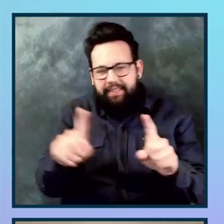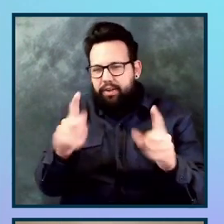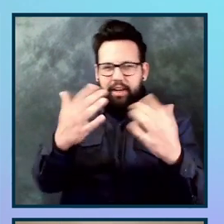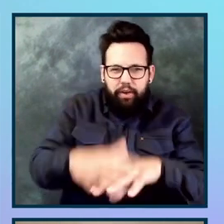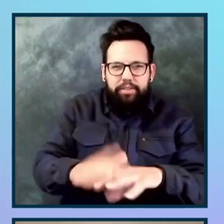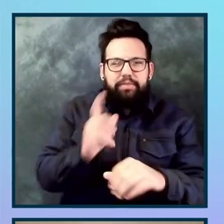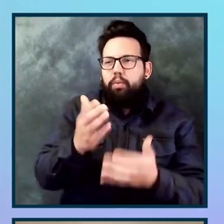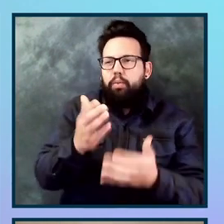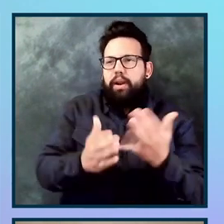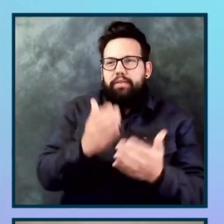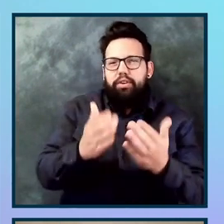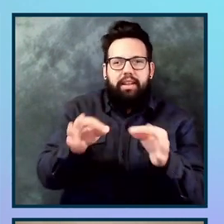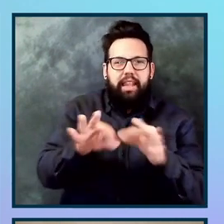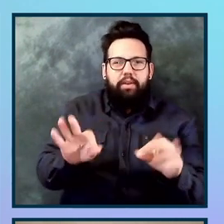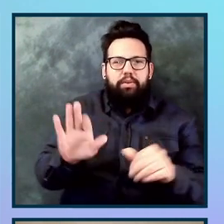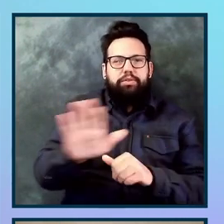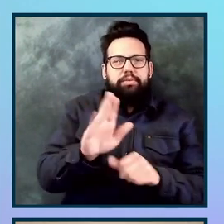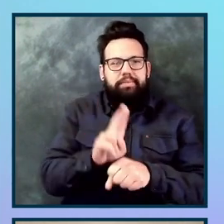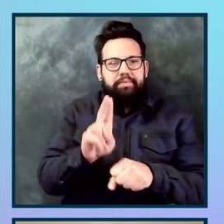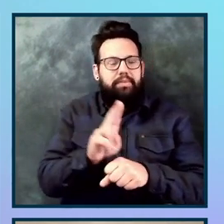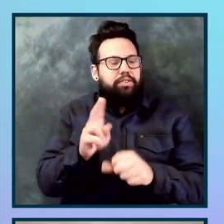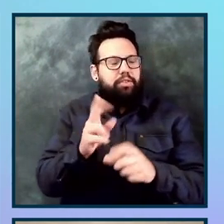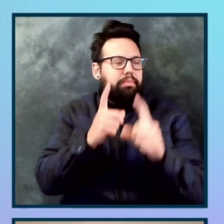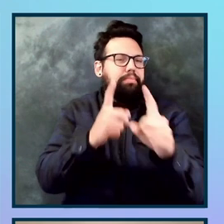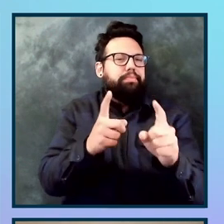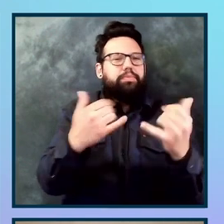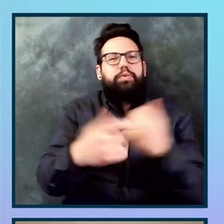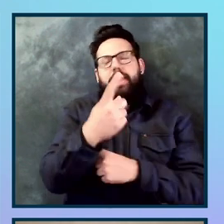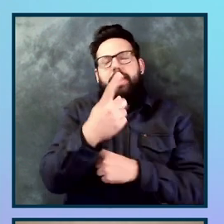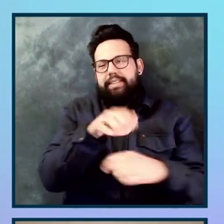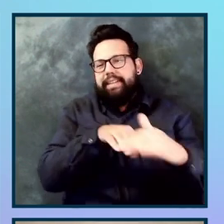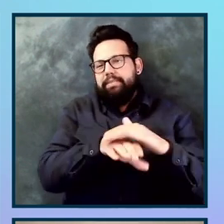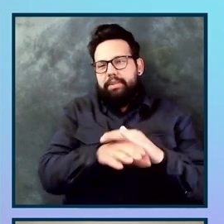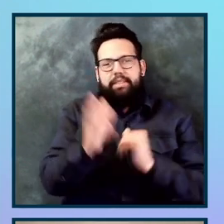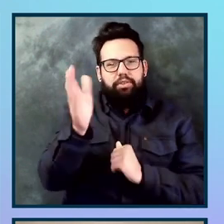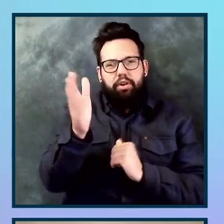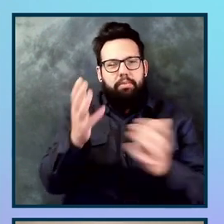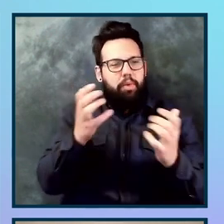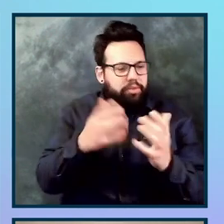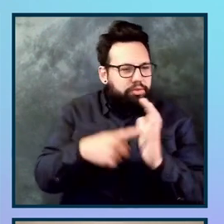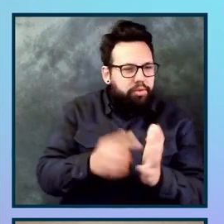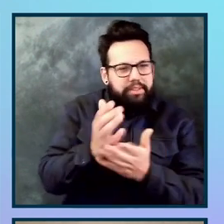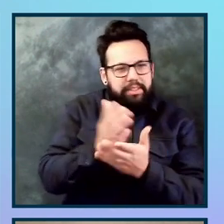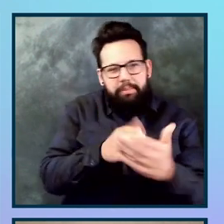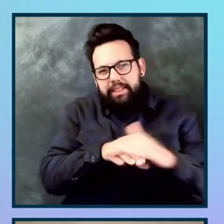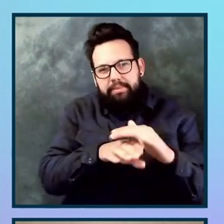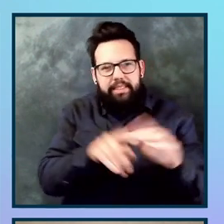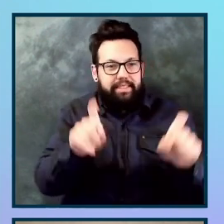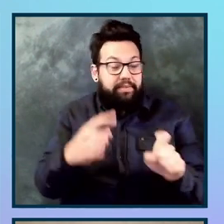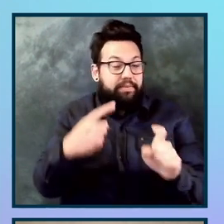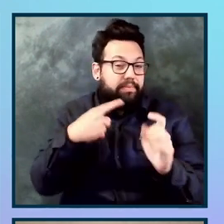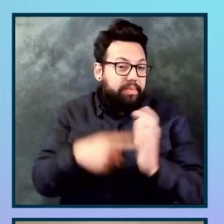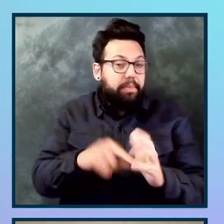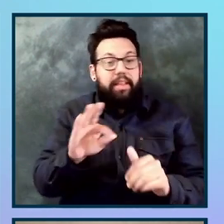tried to do is I, I, I knew I was doing accessibility talks. I wanted to set up some accessibility specific tests. So what I've done is, Hey, I know that when I click a checkbox, it